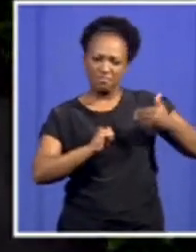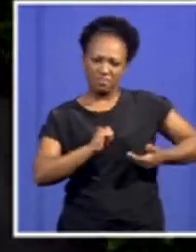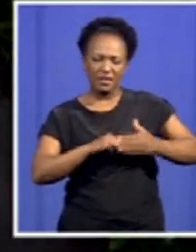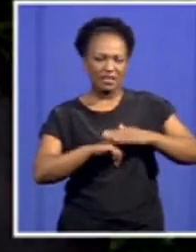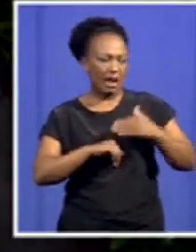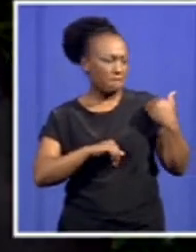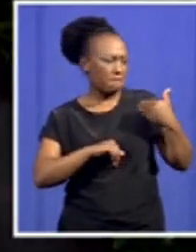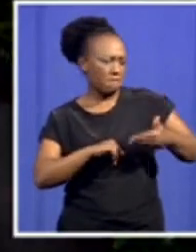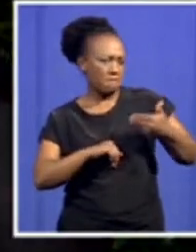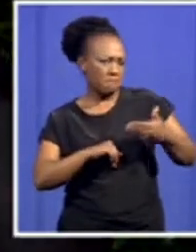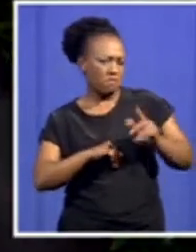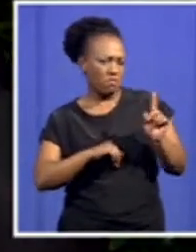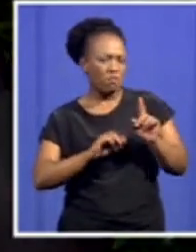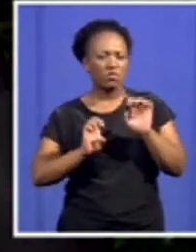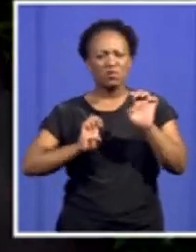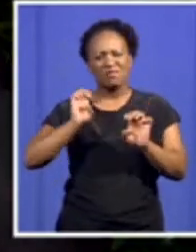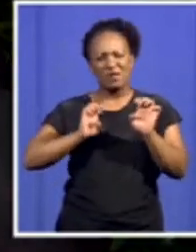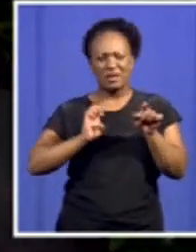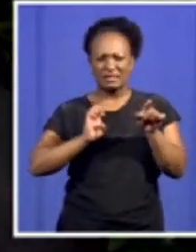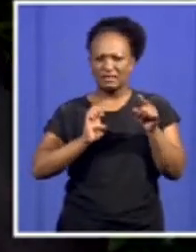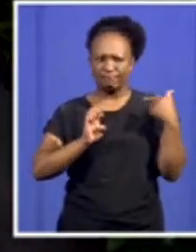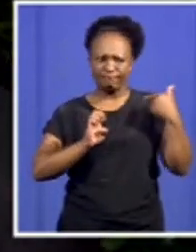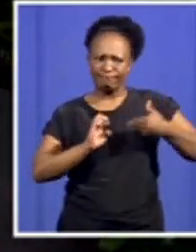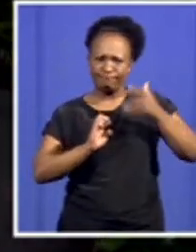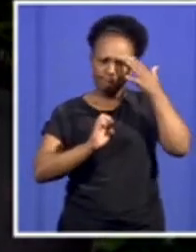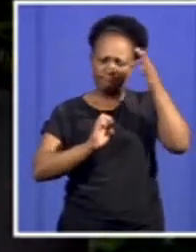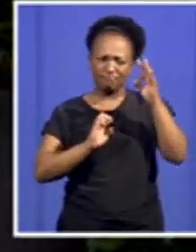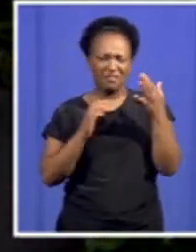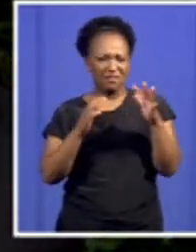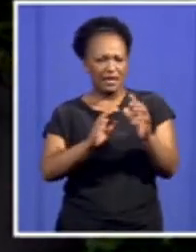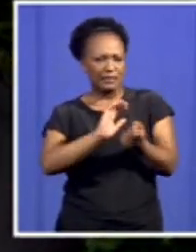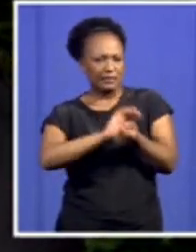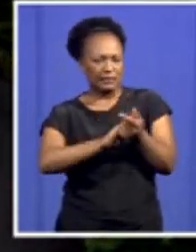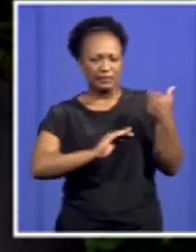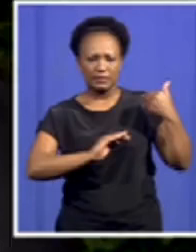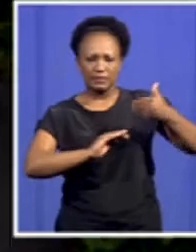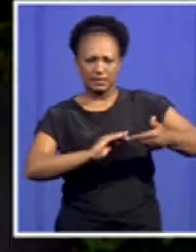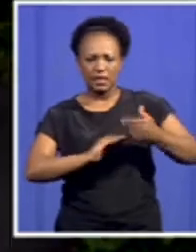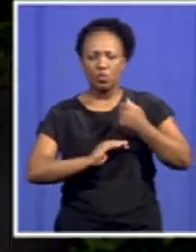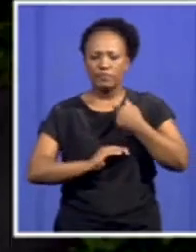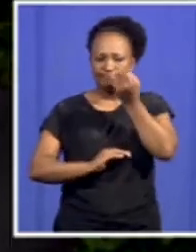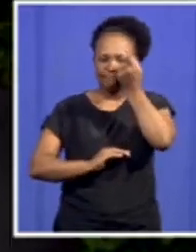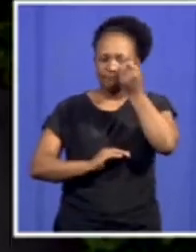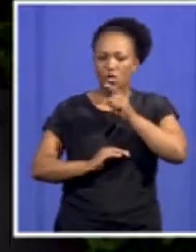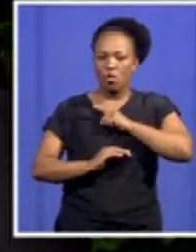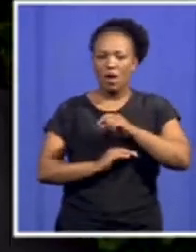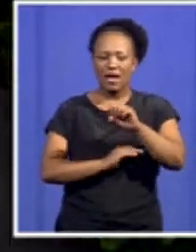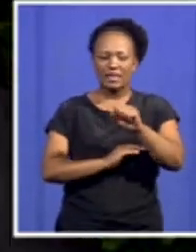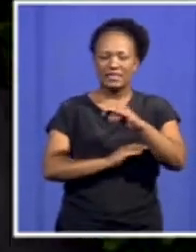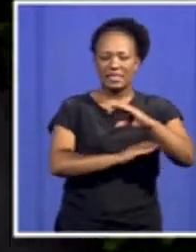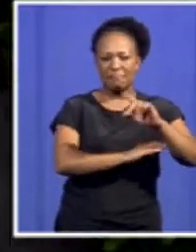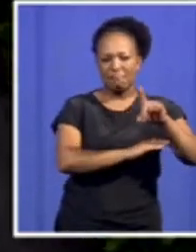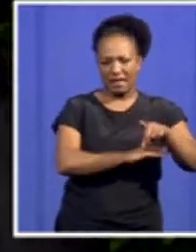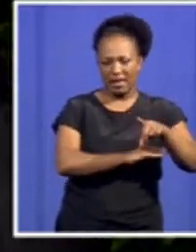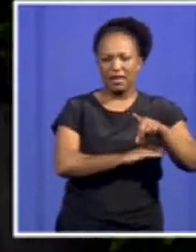how government have fared in terms of our understanding as the SACP. In the political report, there's